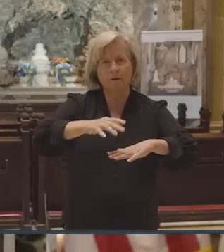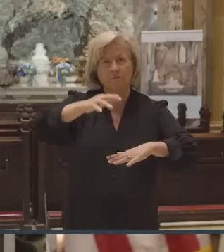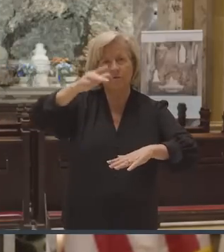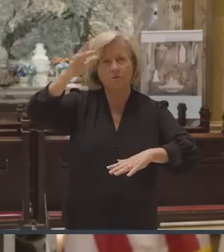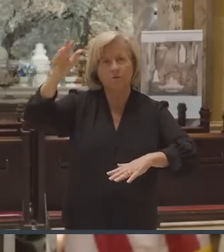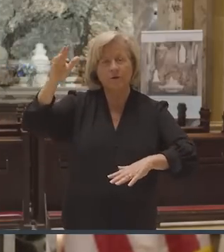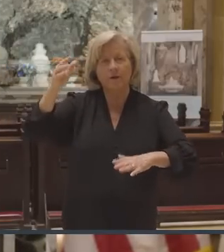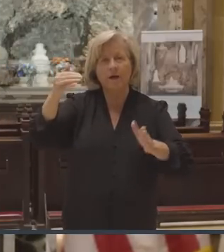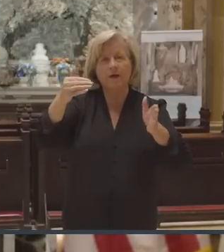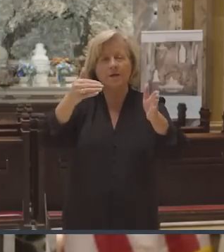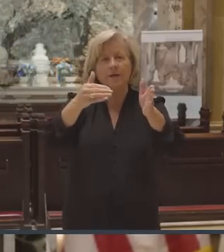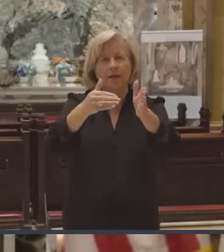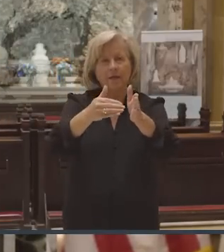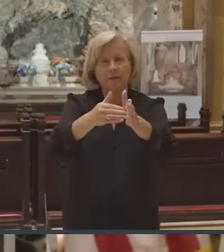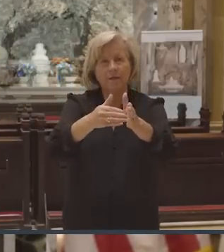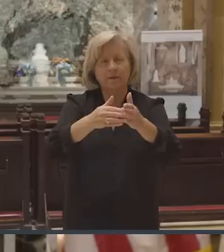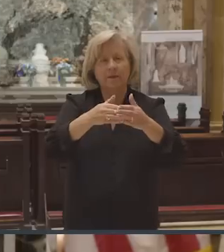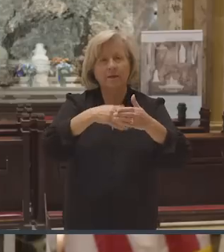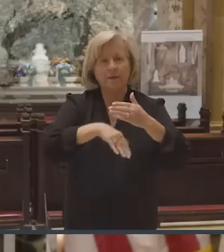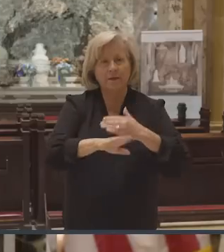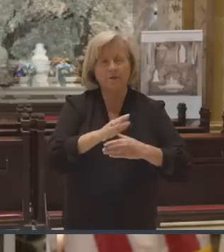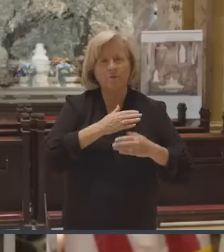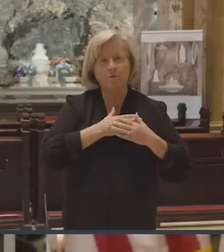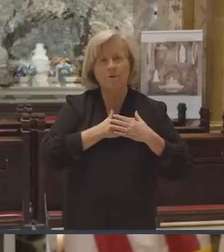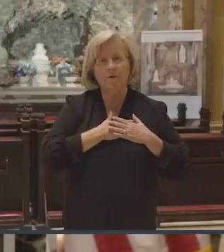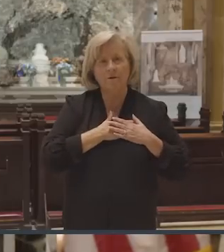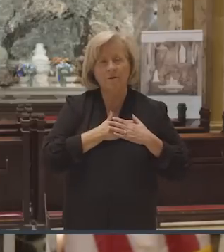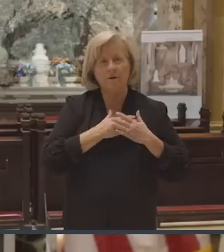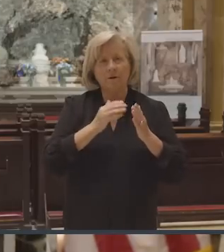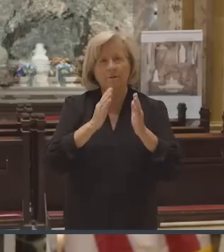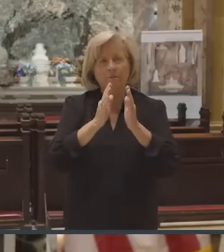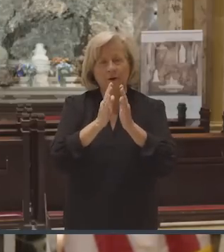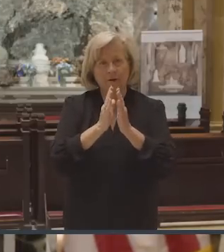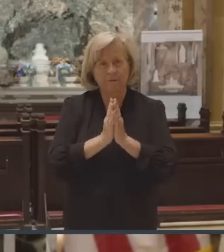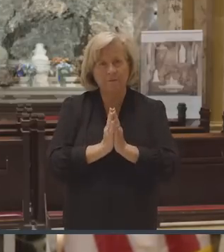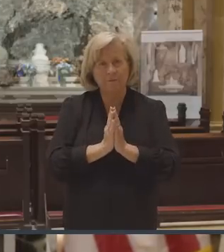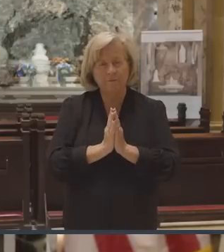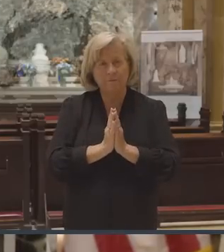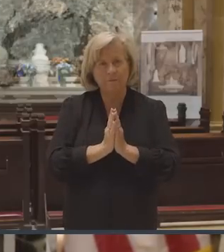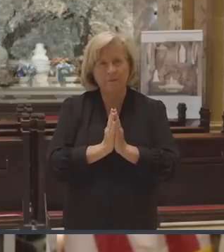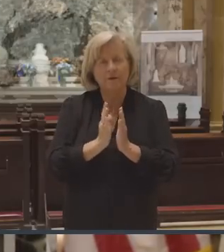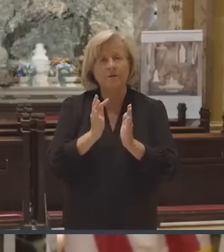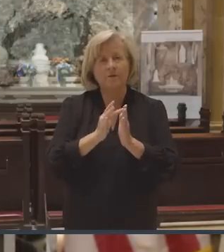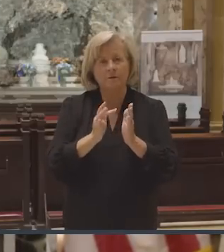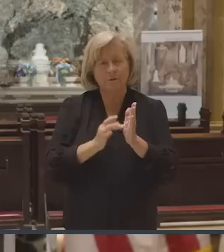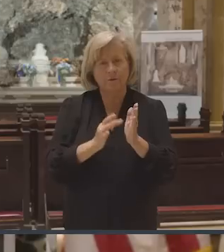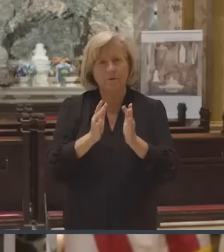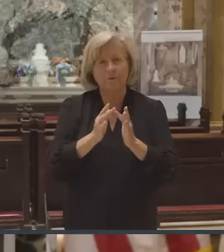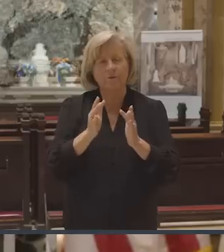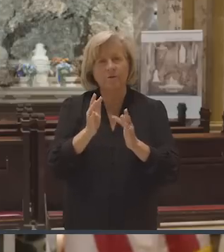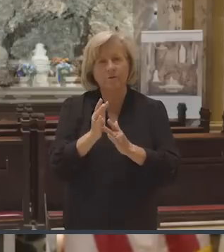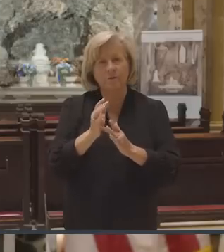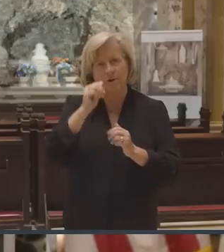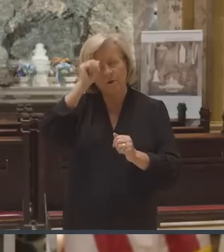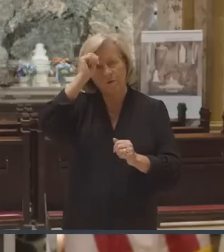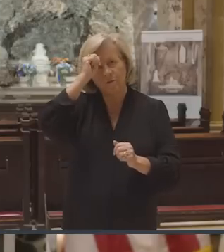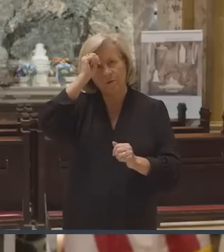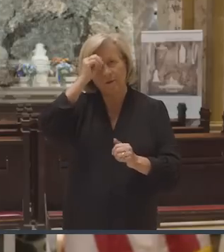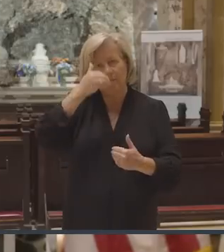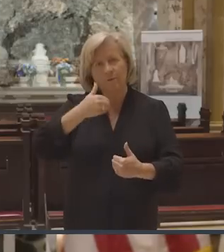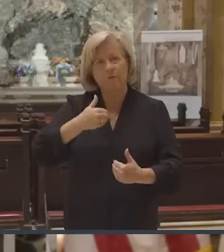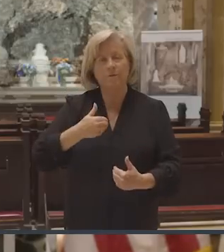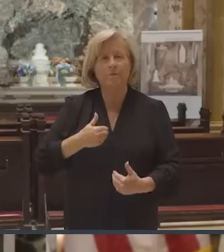again into our hearts, praying like the good thief, Jesus, remember me